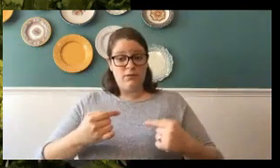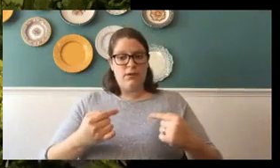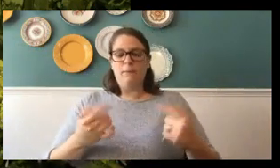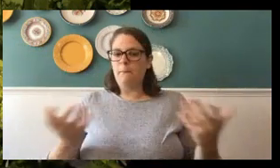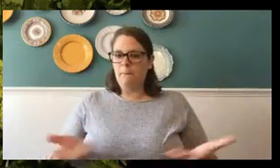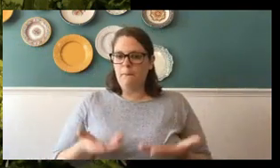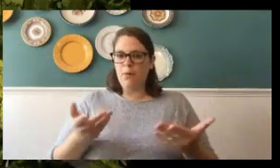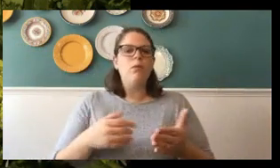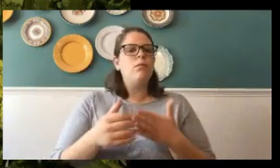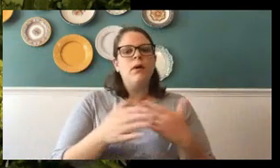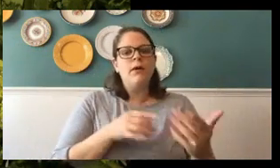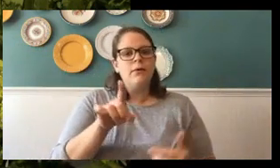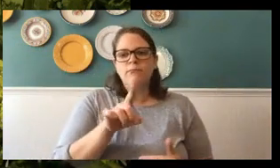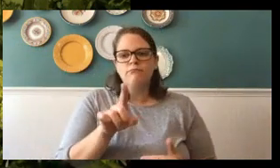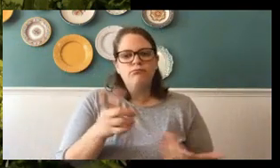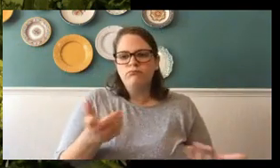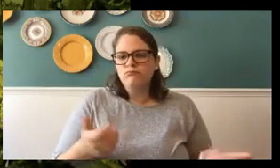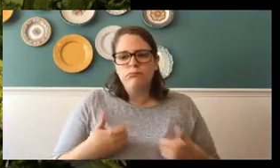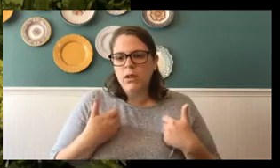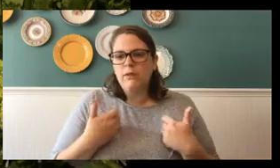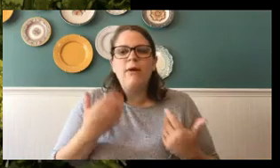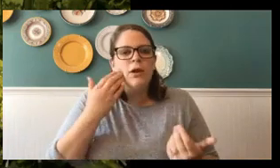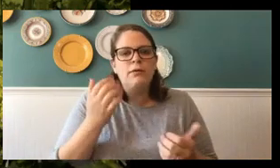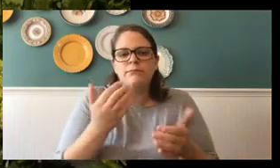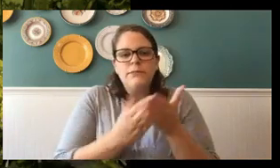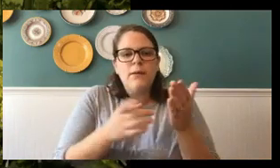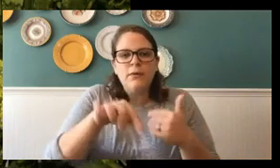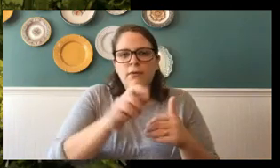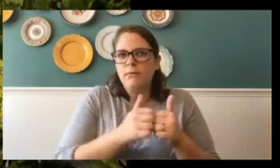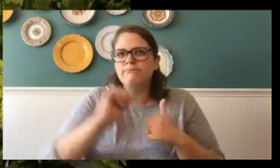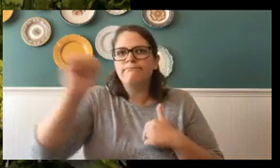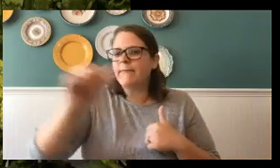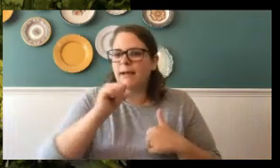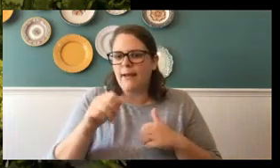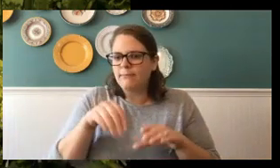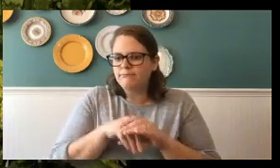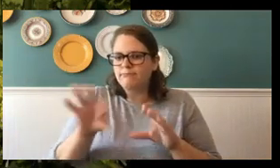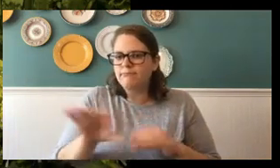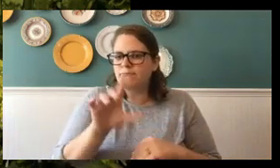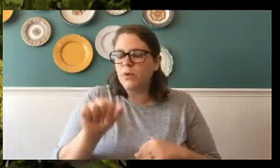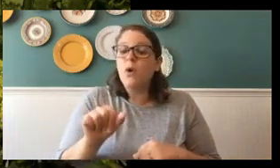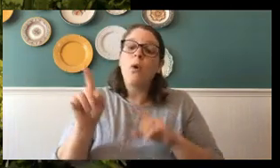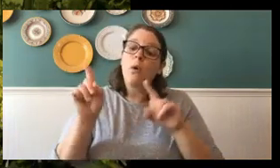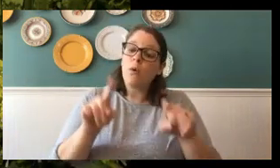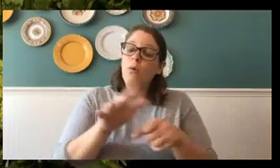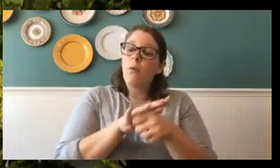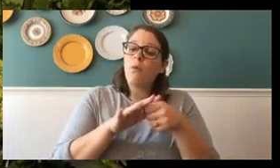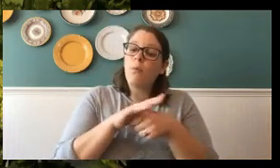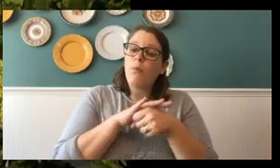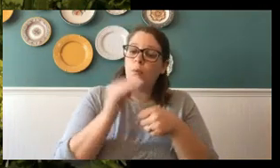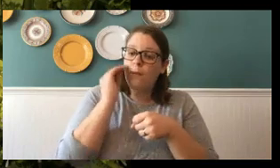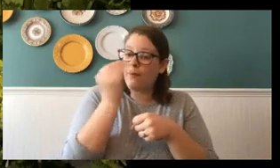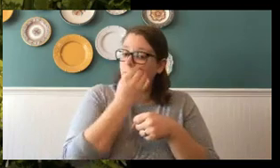located, I know some of you are not in the state of Florida or central Florida, go to a local nursery. See if they have